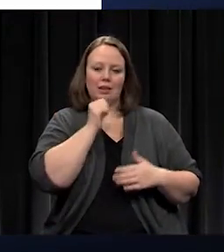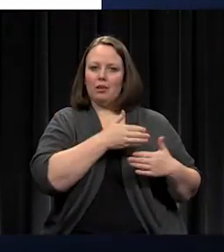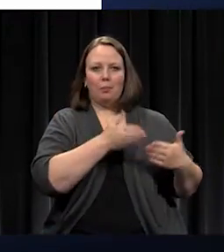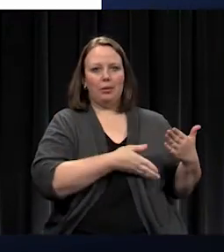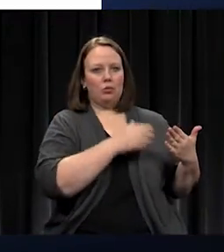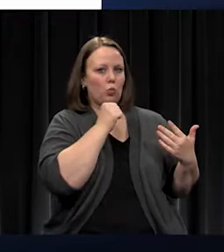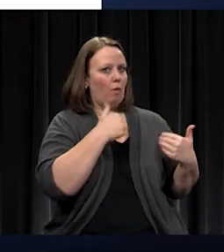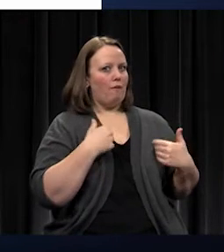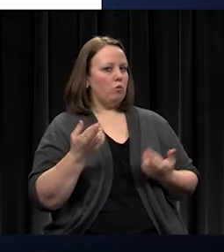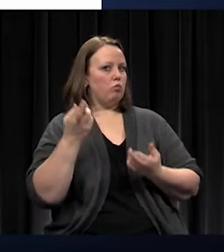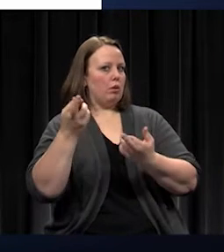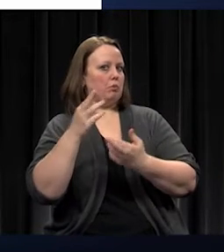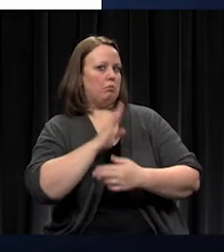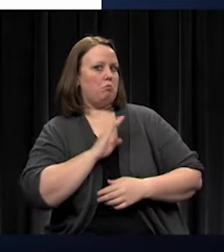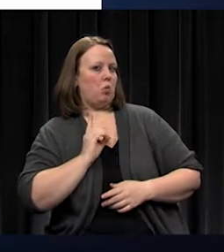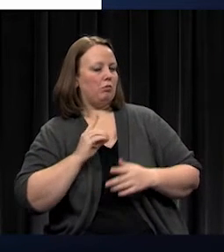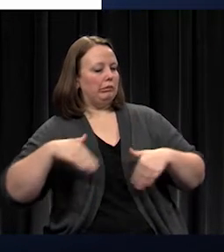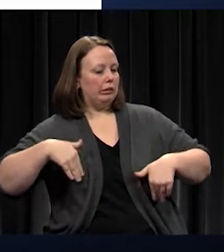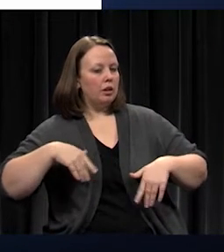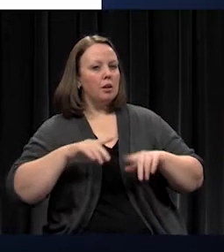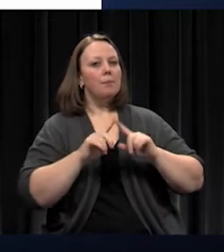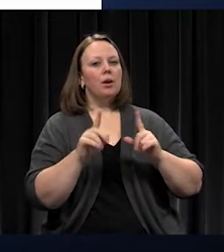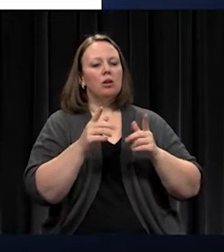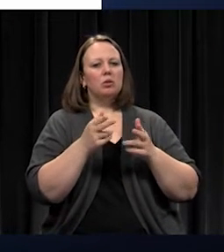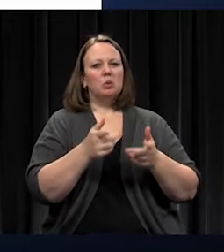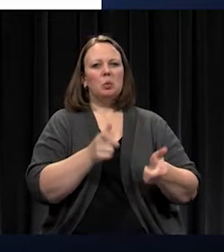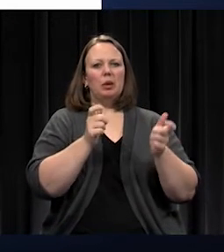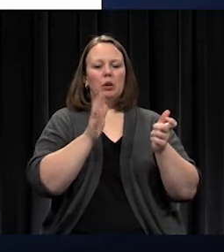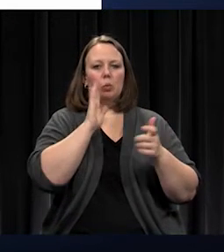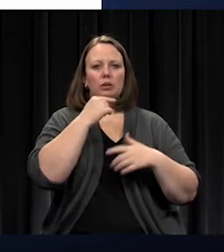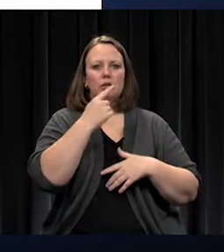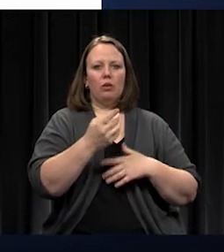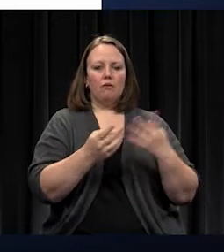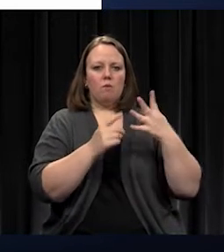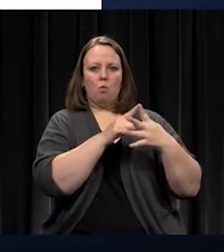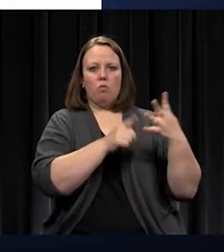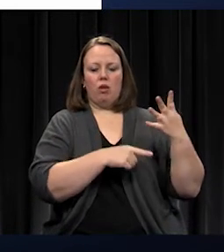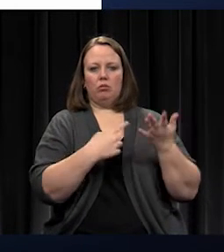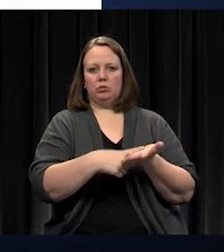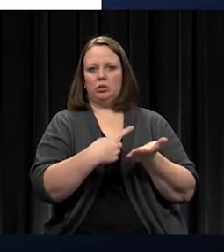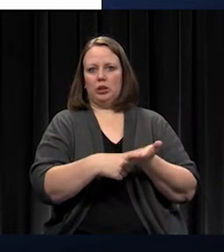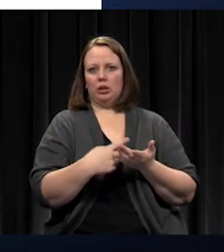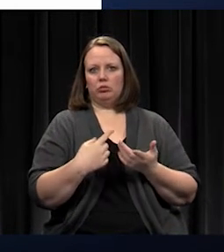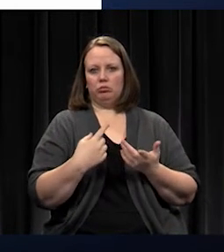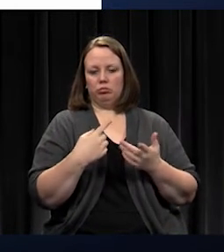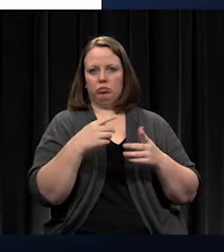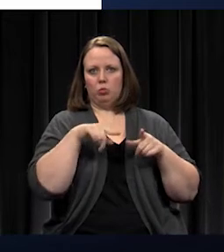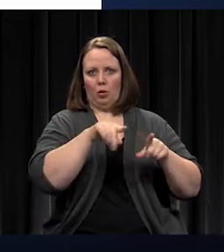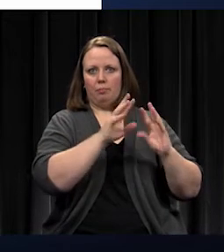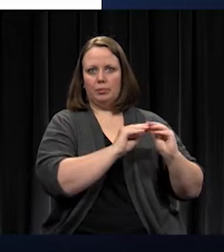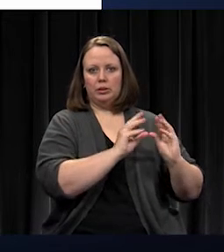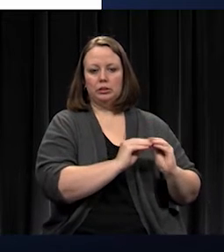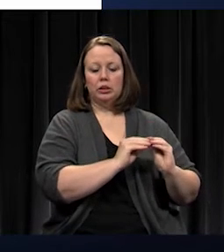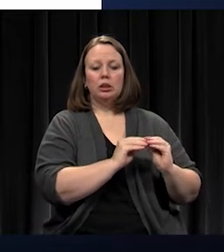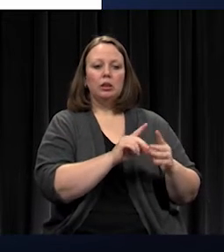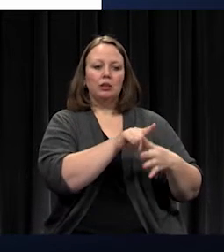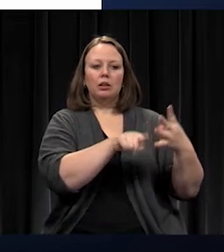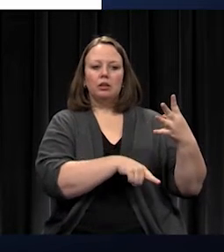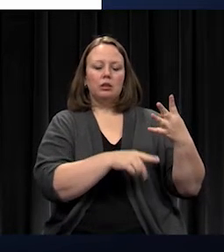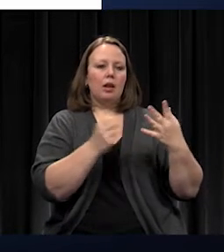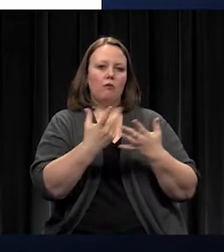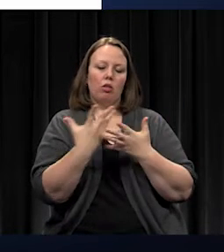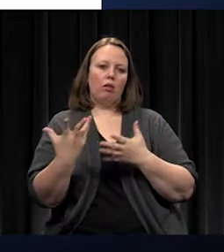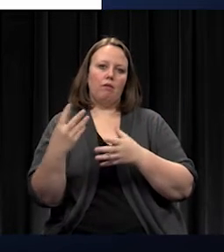quickly go through the four threads that we've been discussing as a group. Our discussions revolve around all the items in our capital